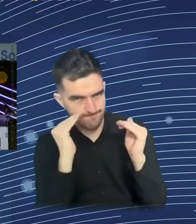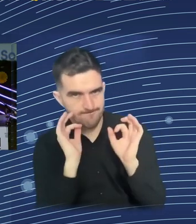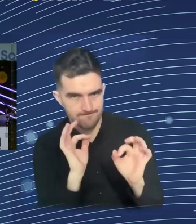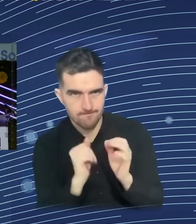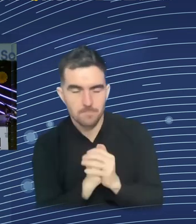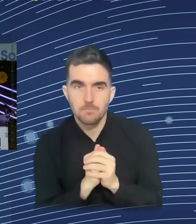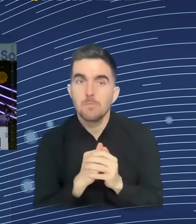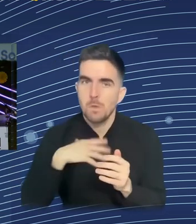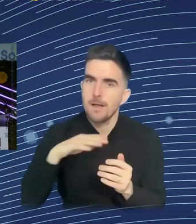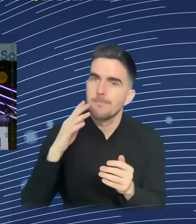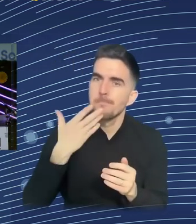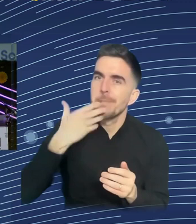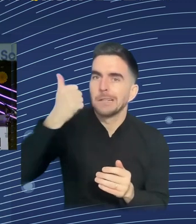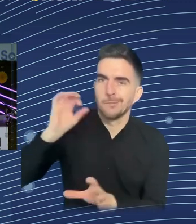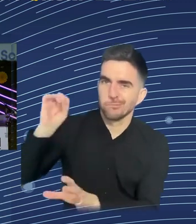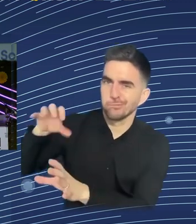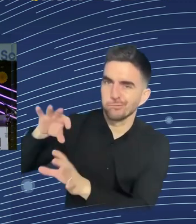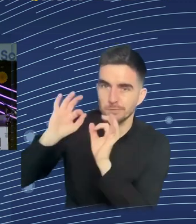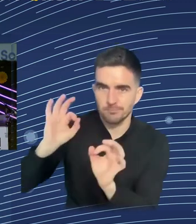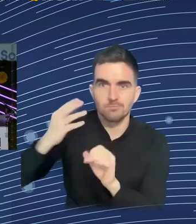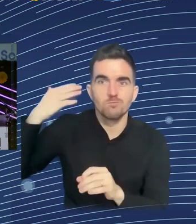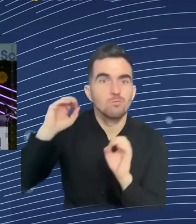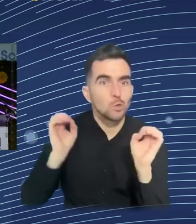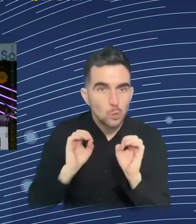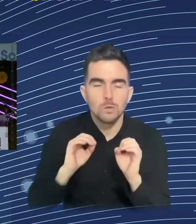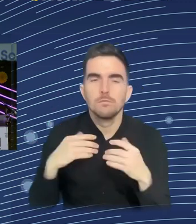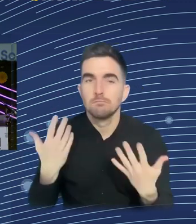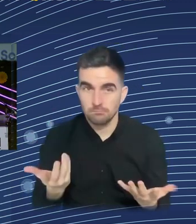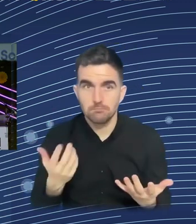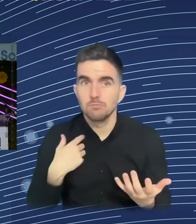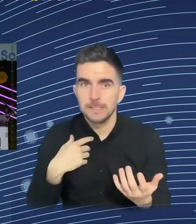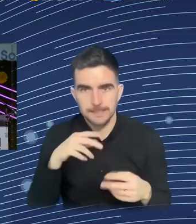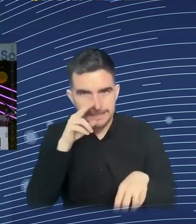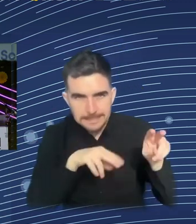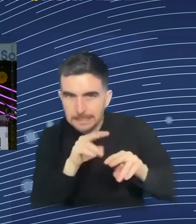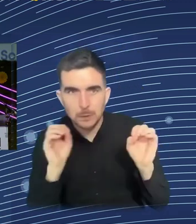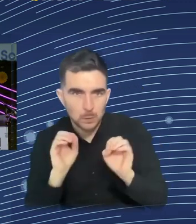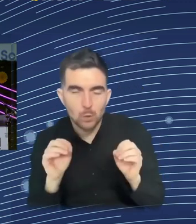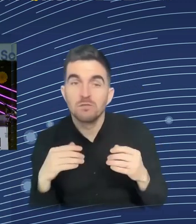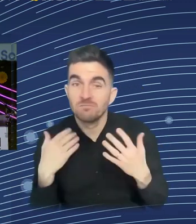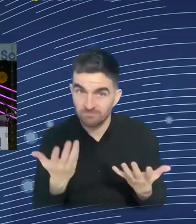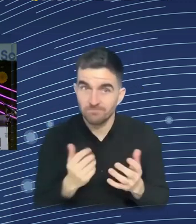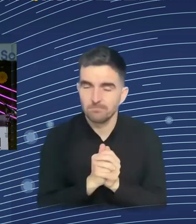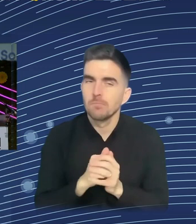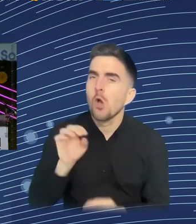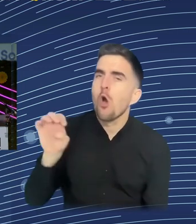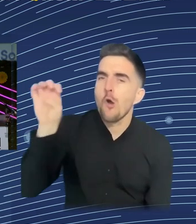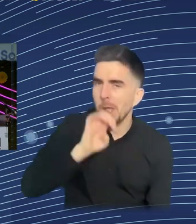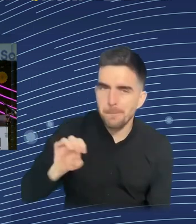done by my colleagues at the LSE, Alan Manning, Anna Solomons, and Martin Goels, I think.